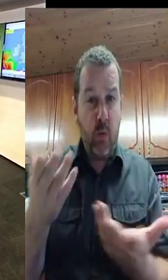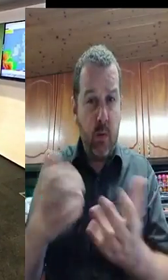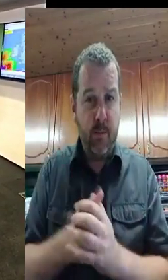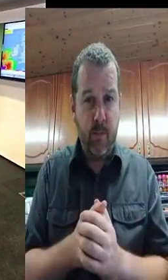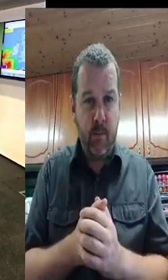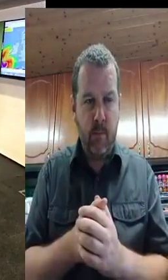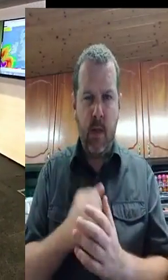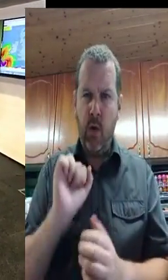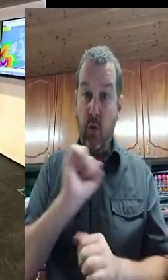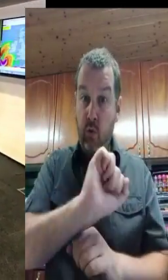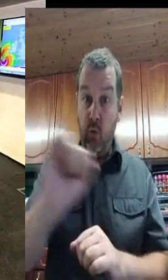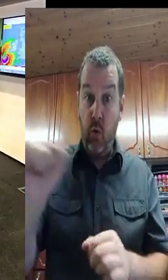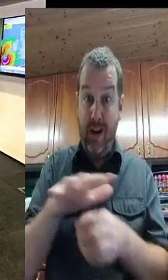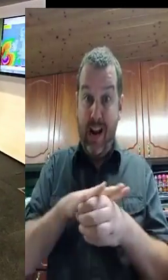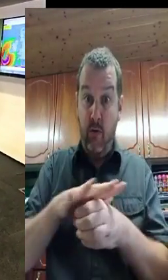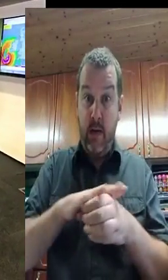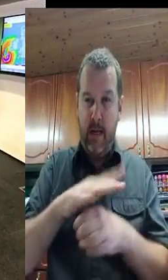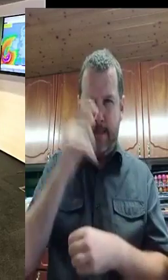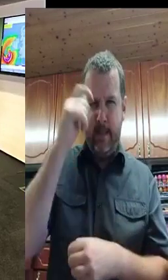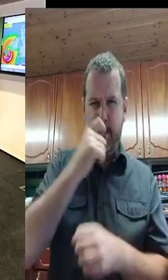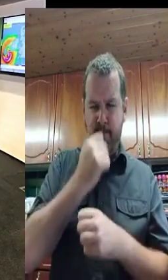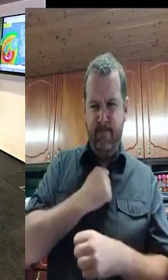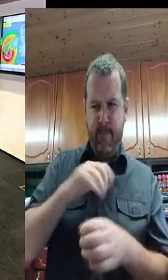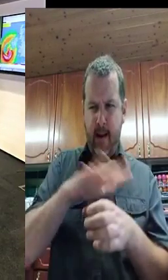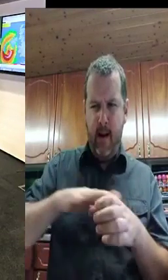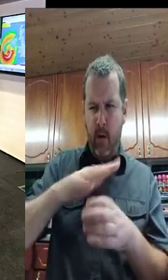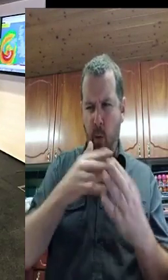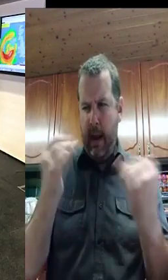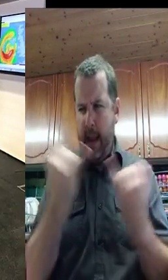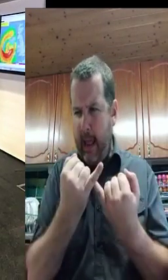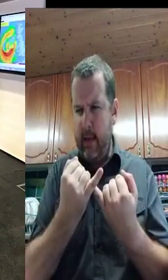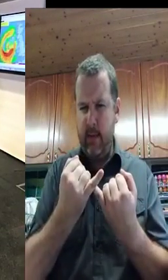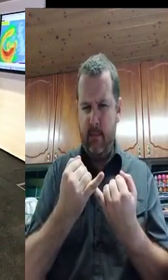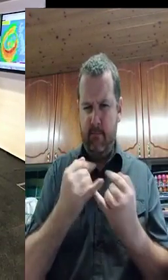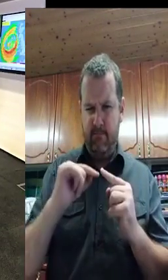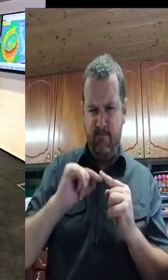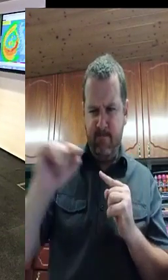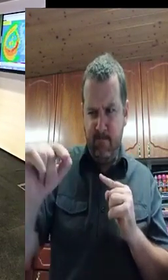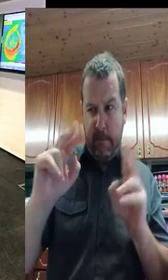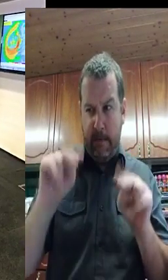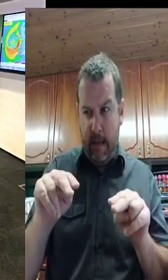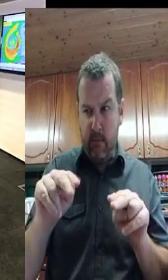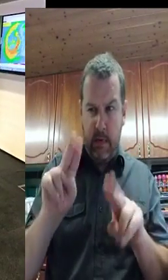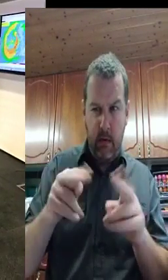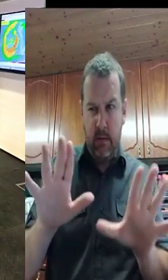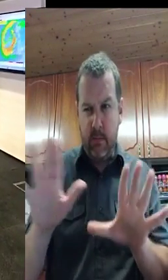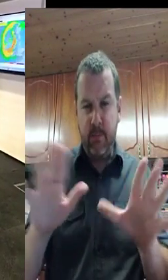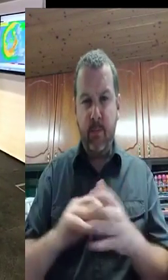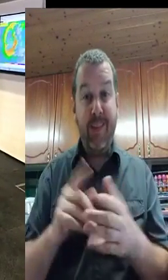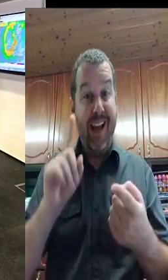Sheridan to talk to us about the general impact we're expecting in terms of the transport sector. Eddie, please.